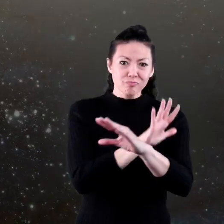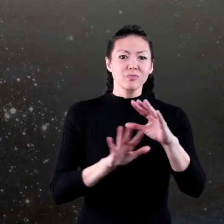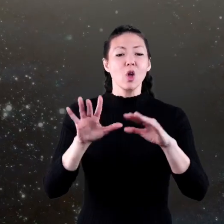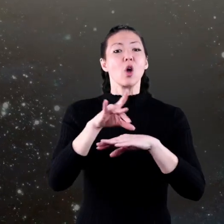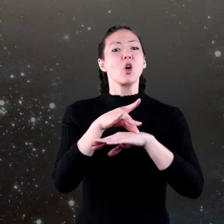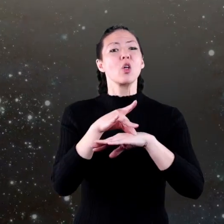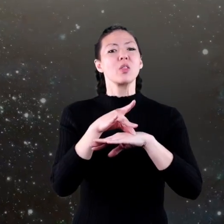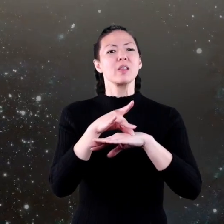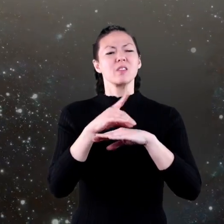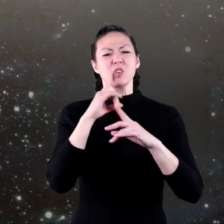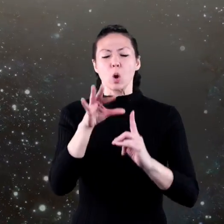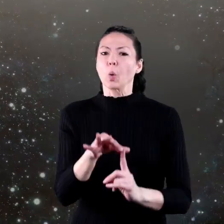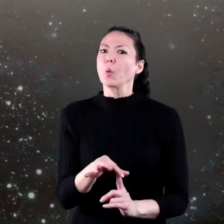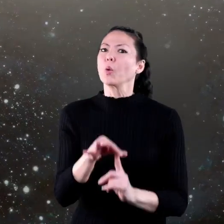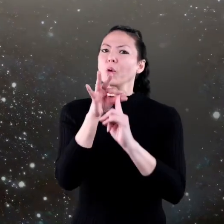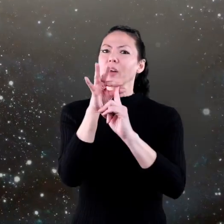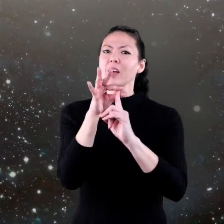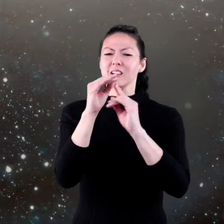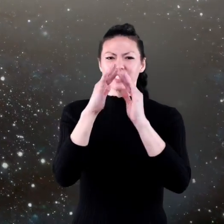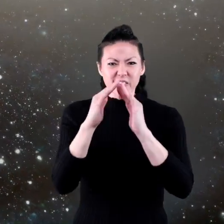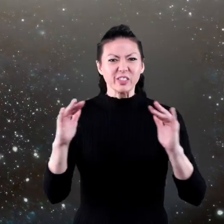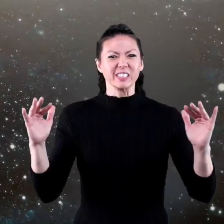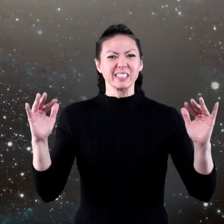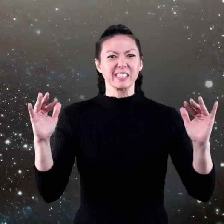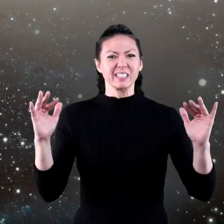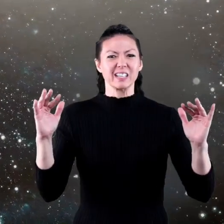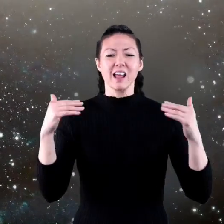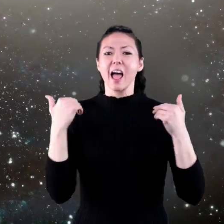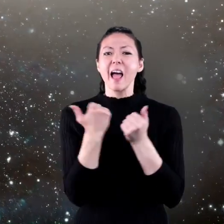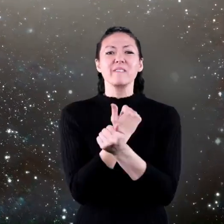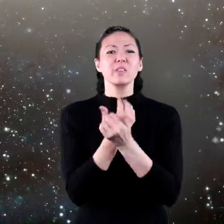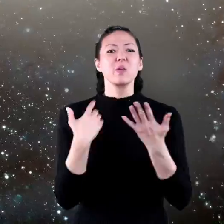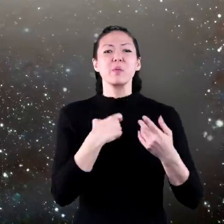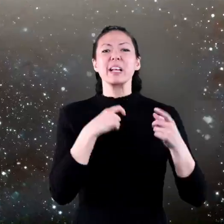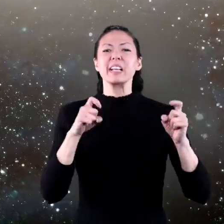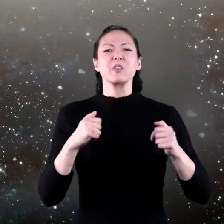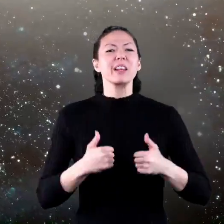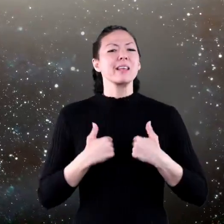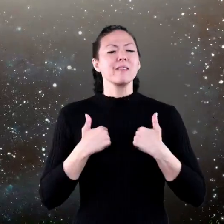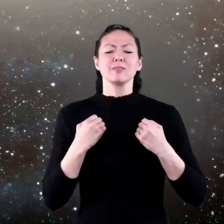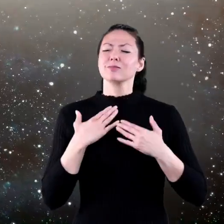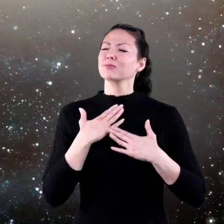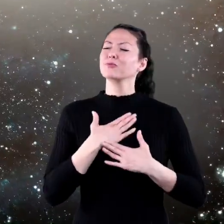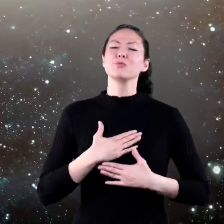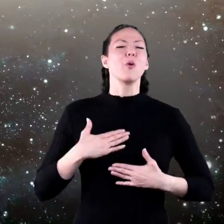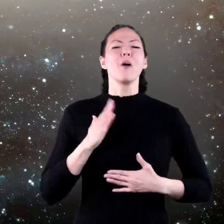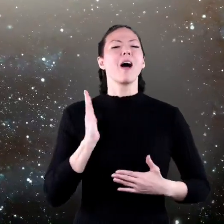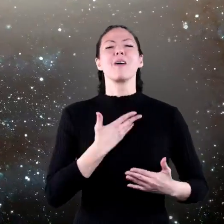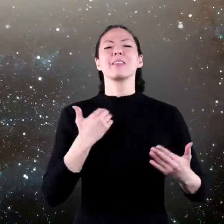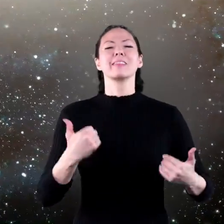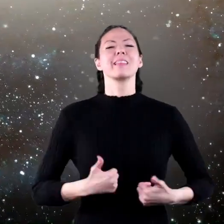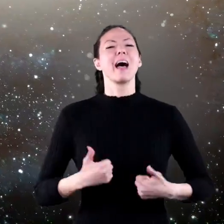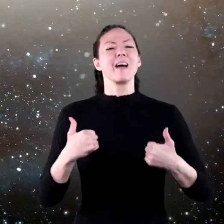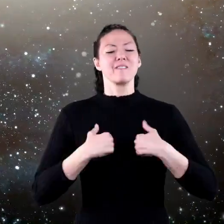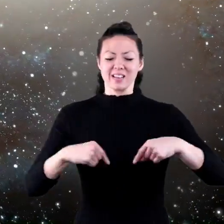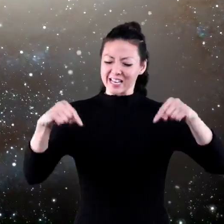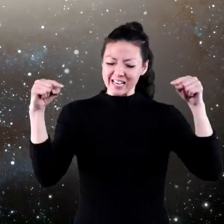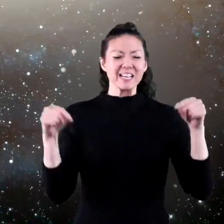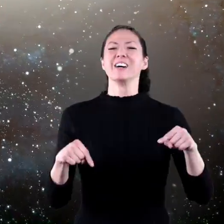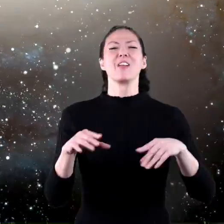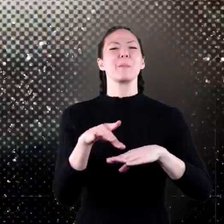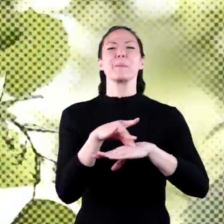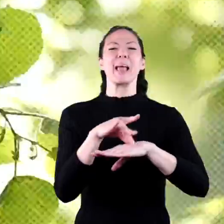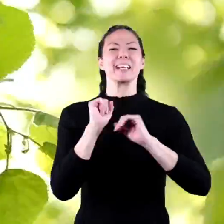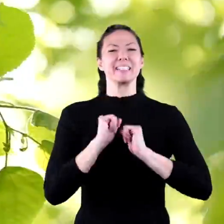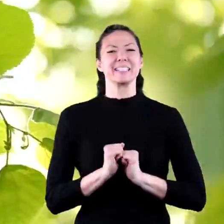Yes, Earth is unique and diverse, and everything we need to live and enjoy our lives is right here on